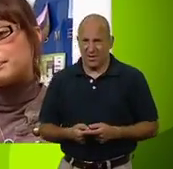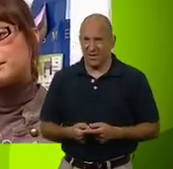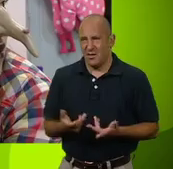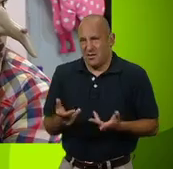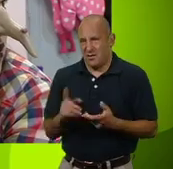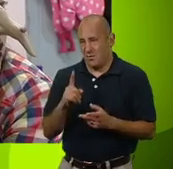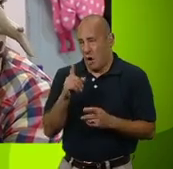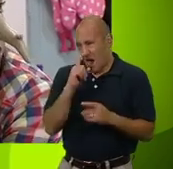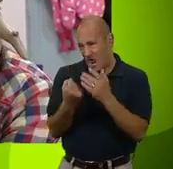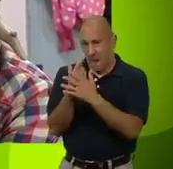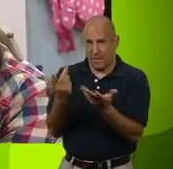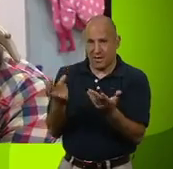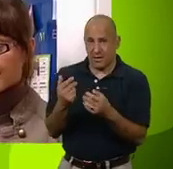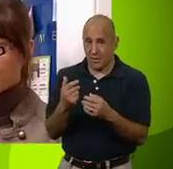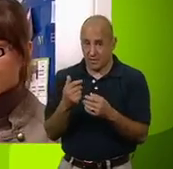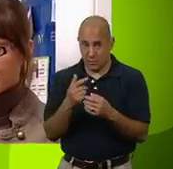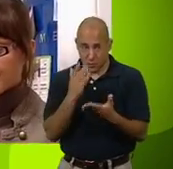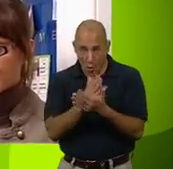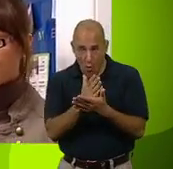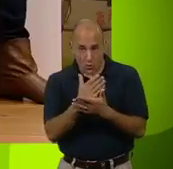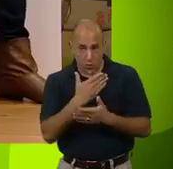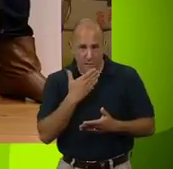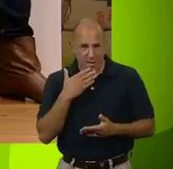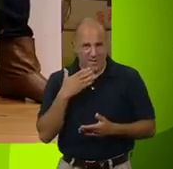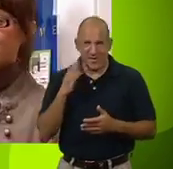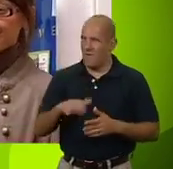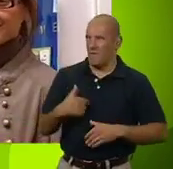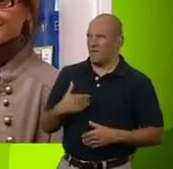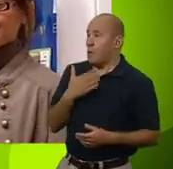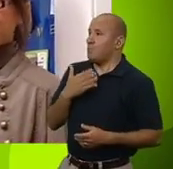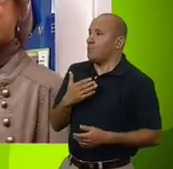could happen? Are sure you don't mind, Sam? Of course we...